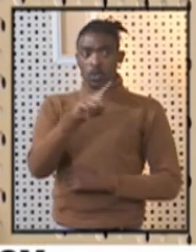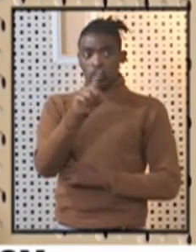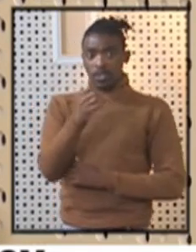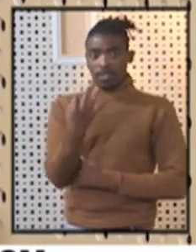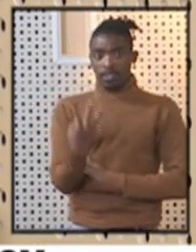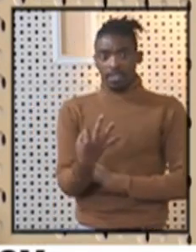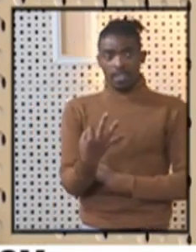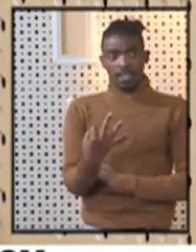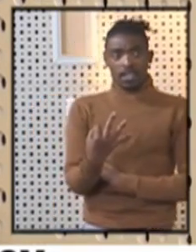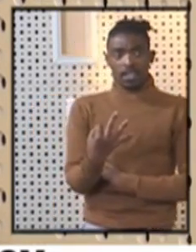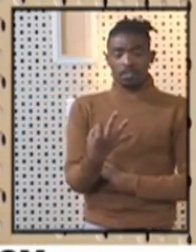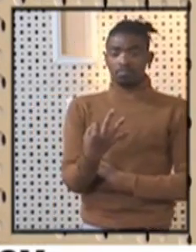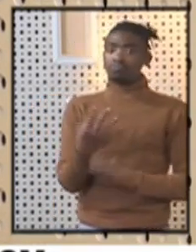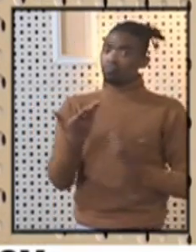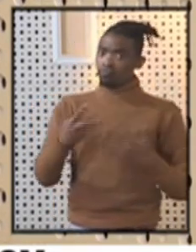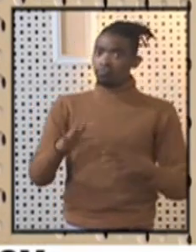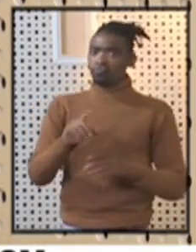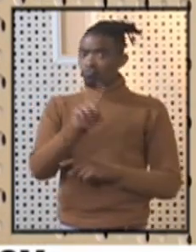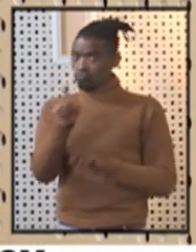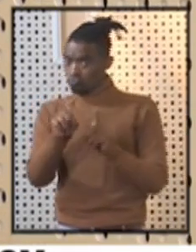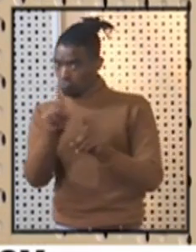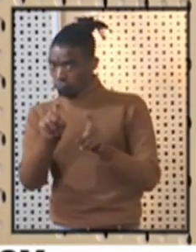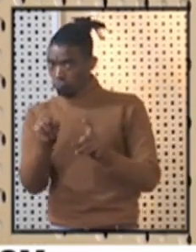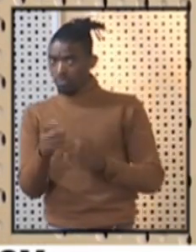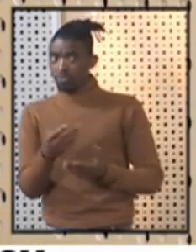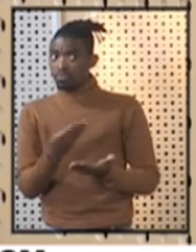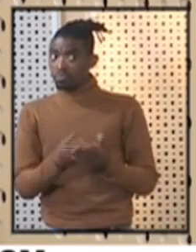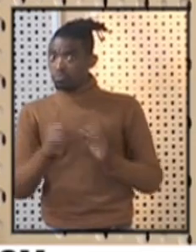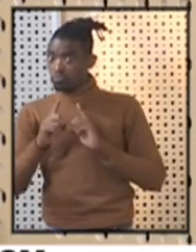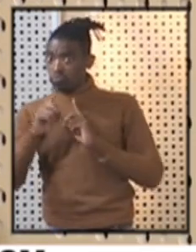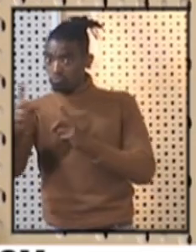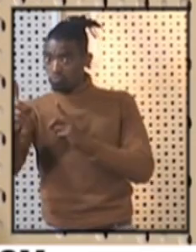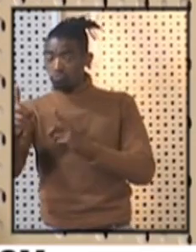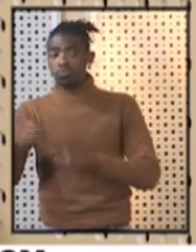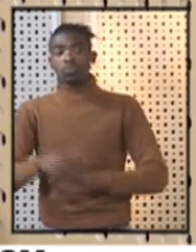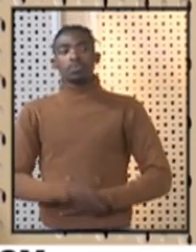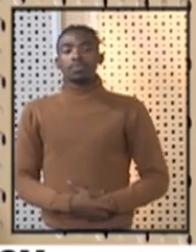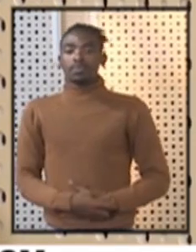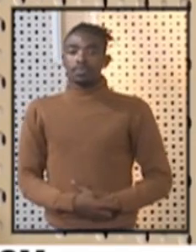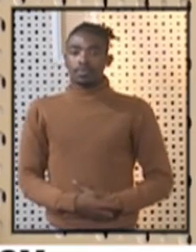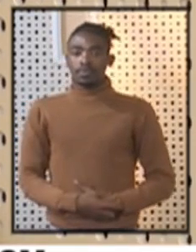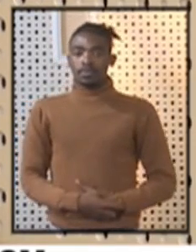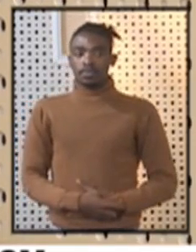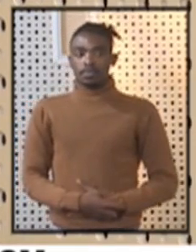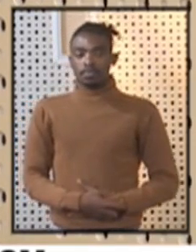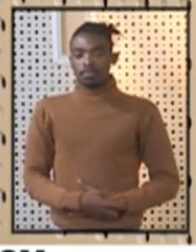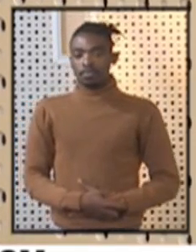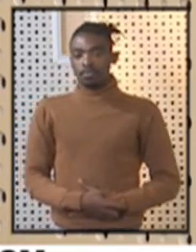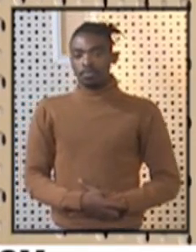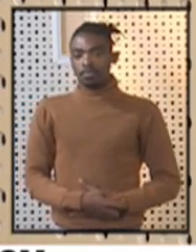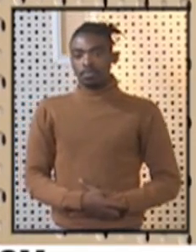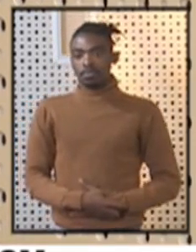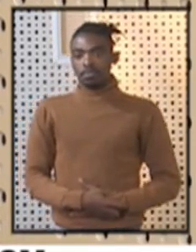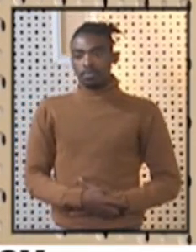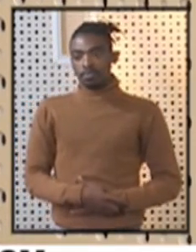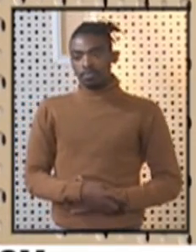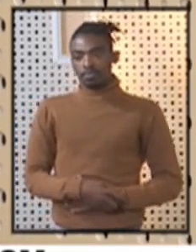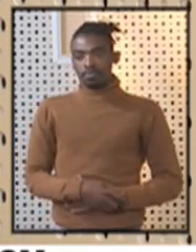that have been asked so far, you will give us a direction on taking them, all of them, or you will share